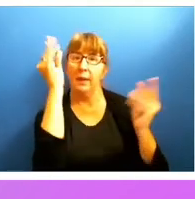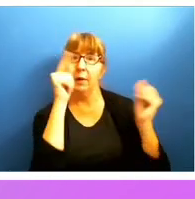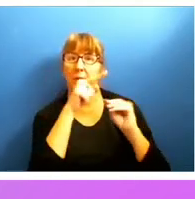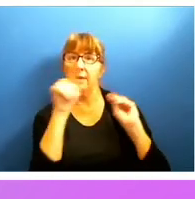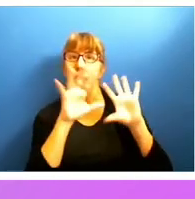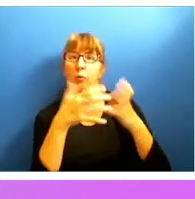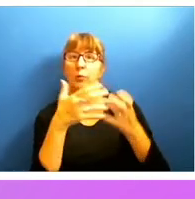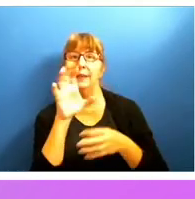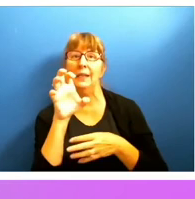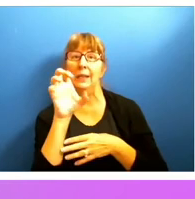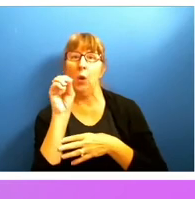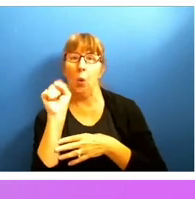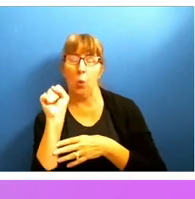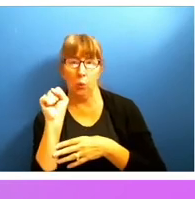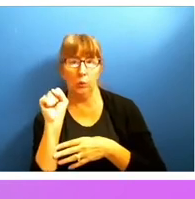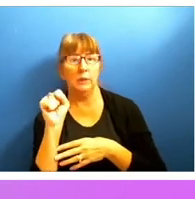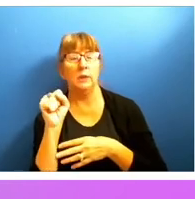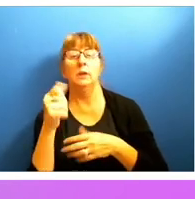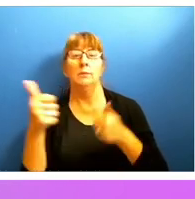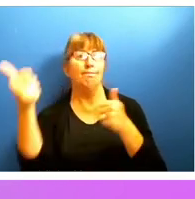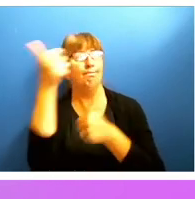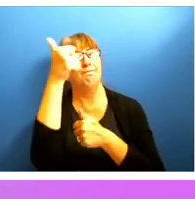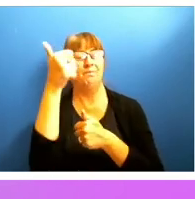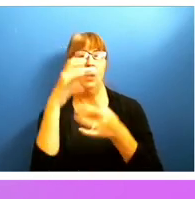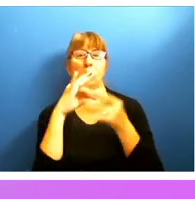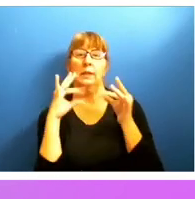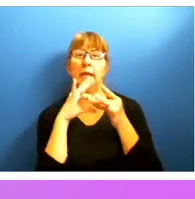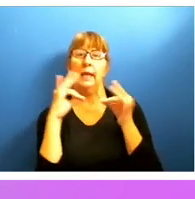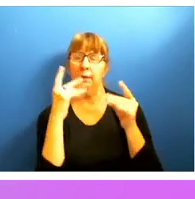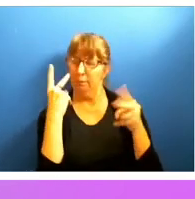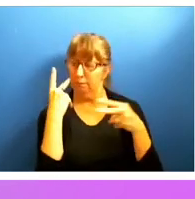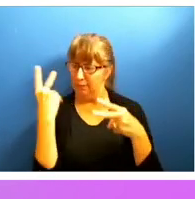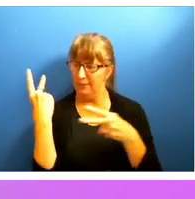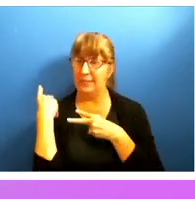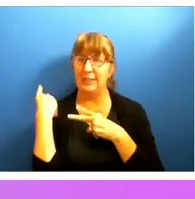saying after everything we've seen in the previous couple of decades.